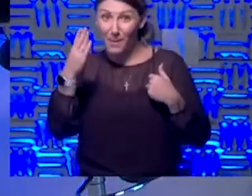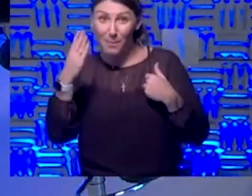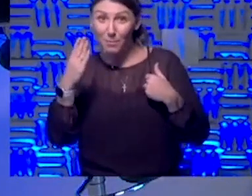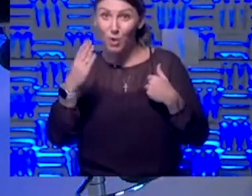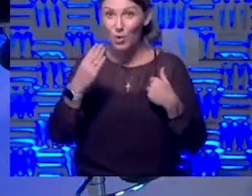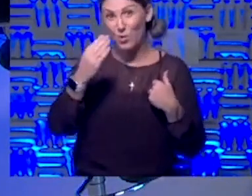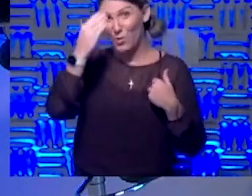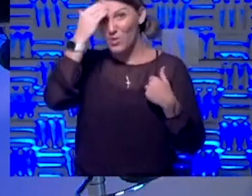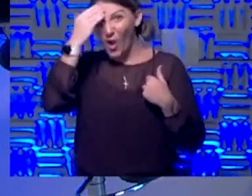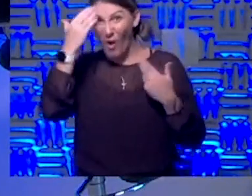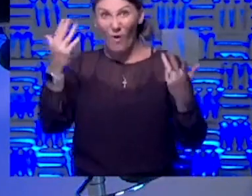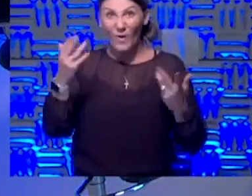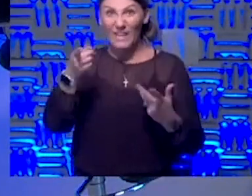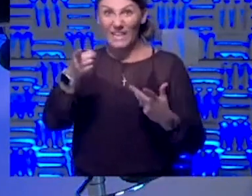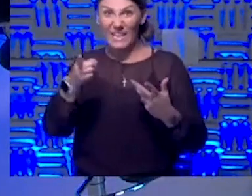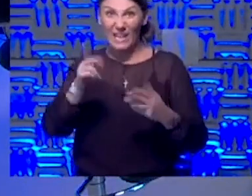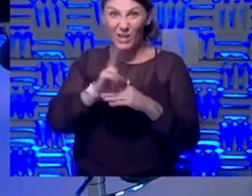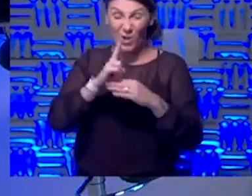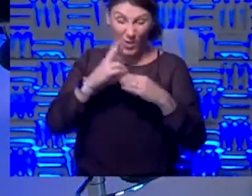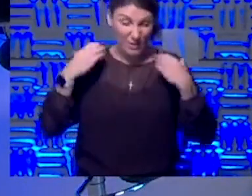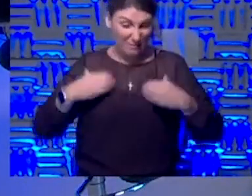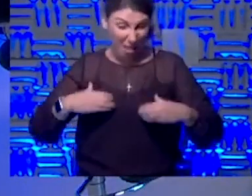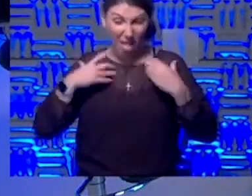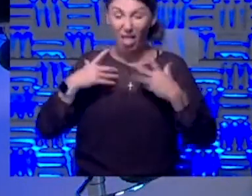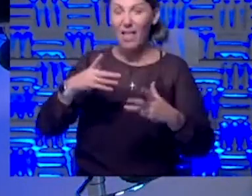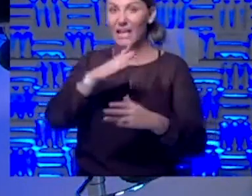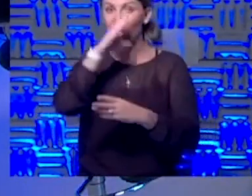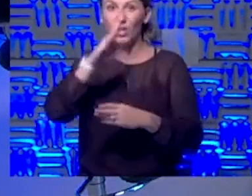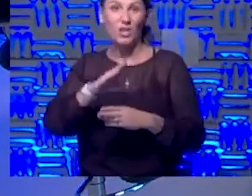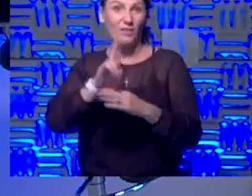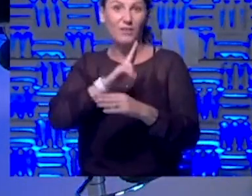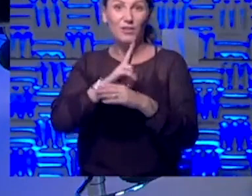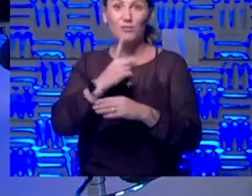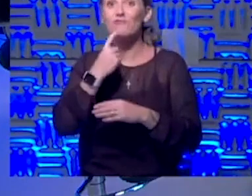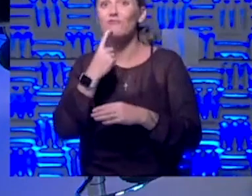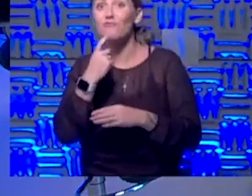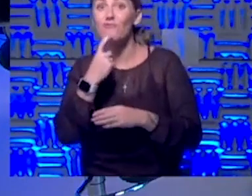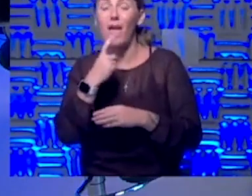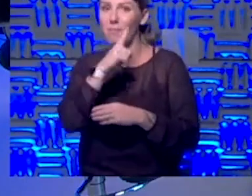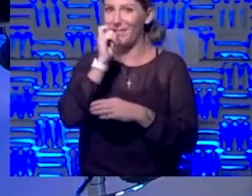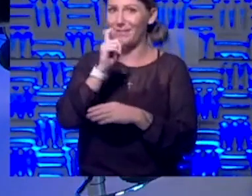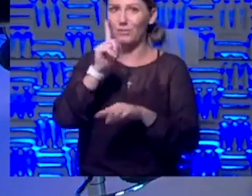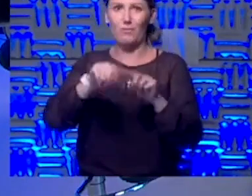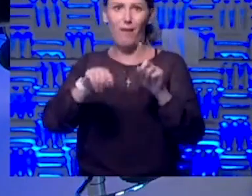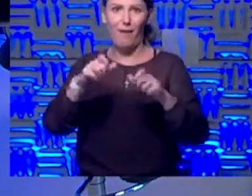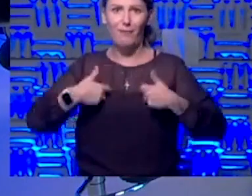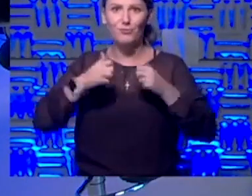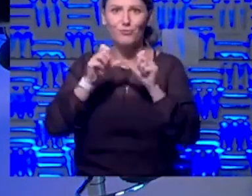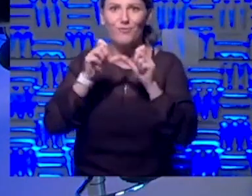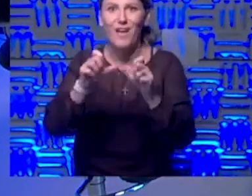those blue thing like Spock or I never wear a red one because you don't survive, but the blue ones and the gold ones, those are okay.